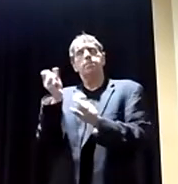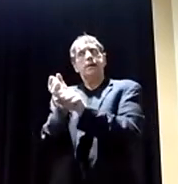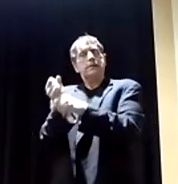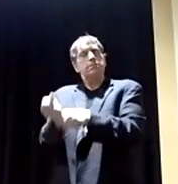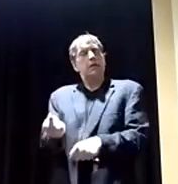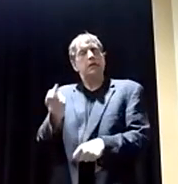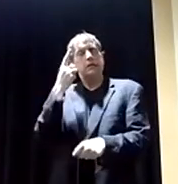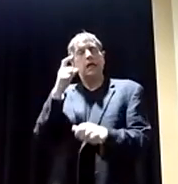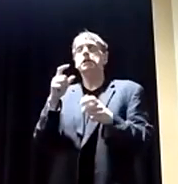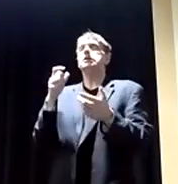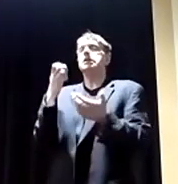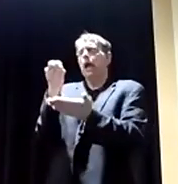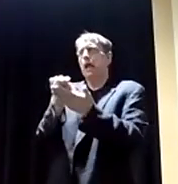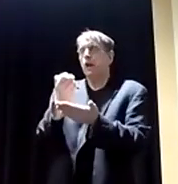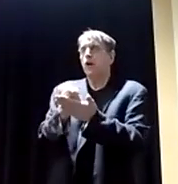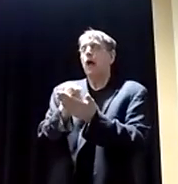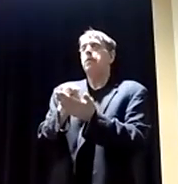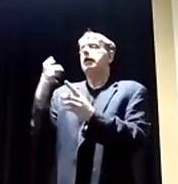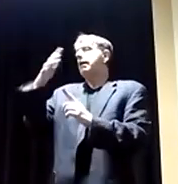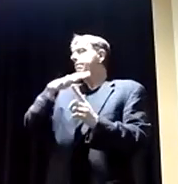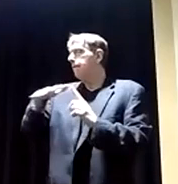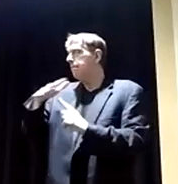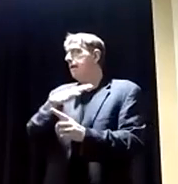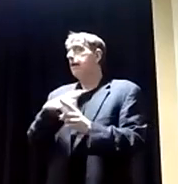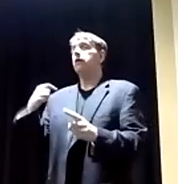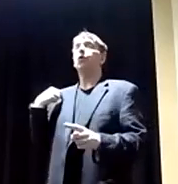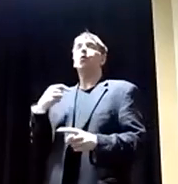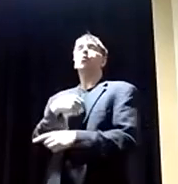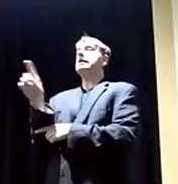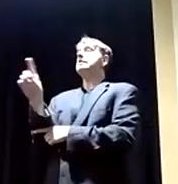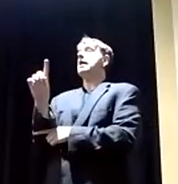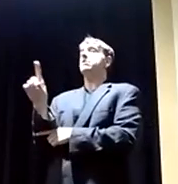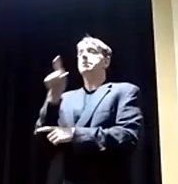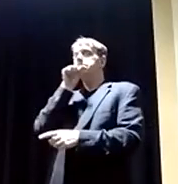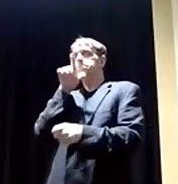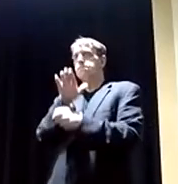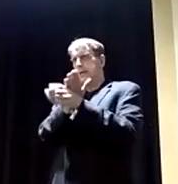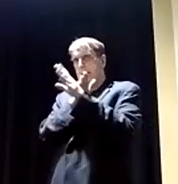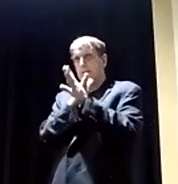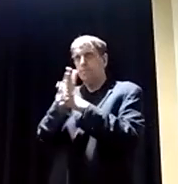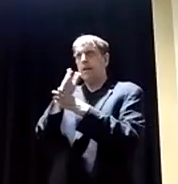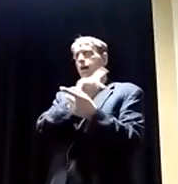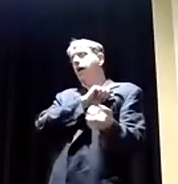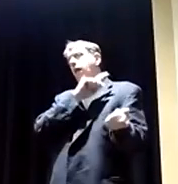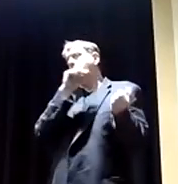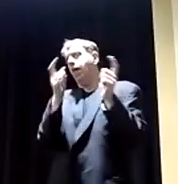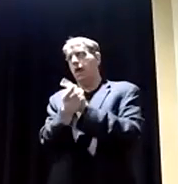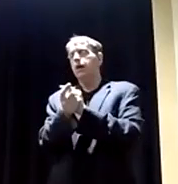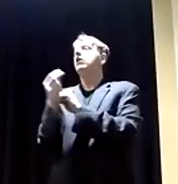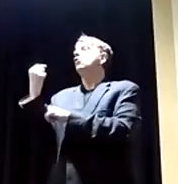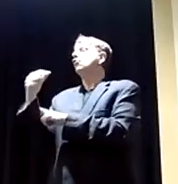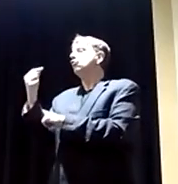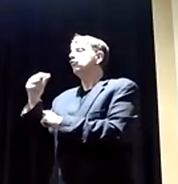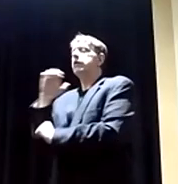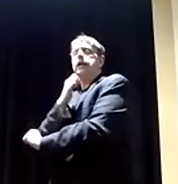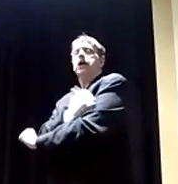environmentally sustainable. We, as Democrats, need to commit to the transition to a clean, green energy economy.